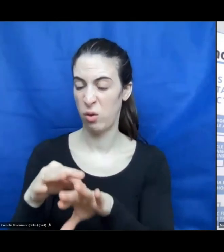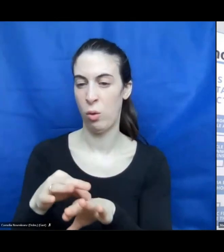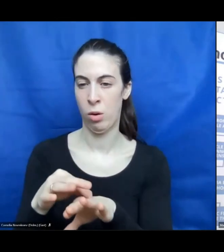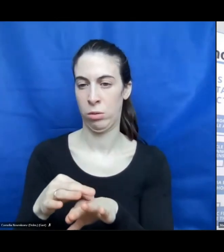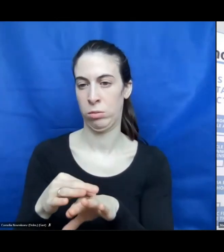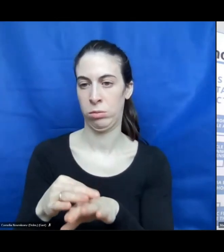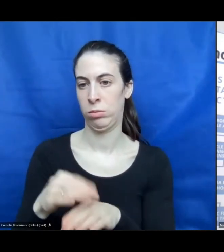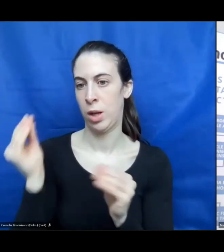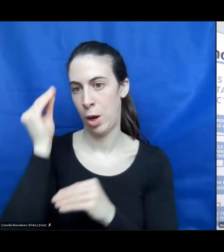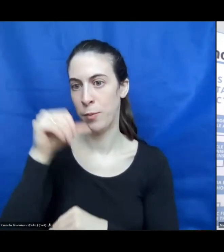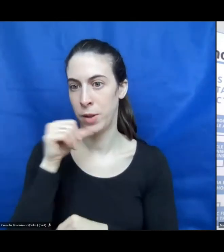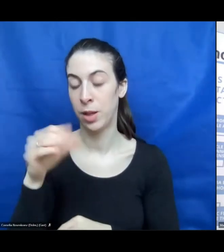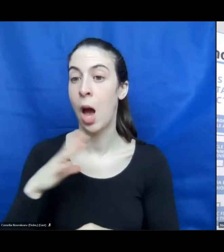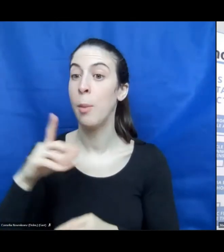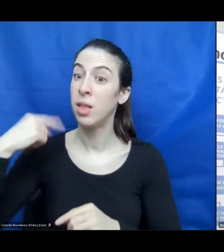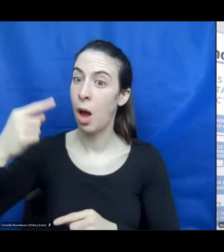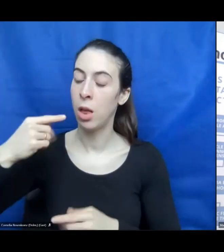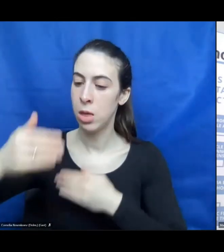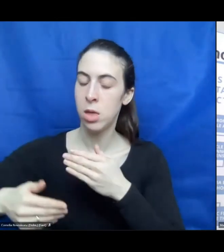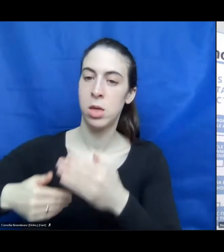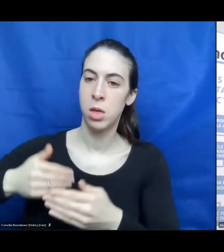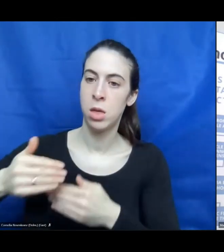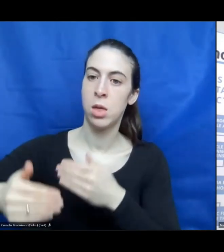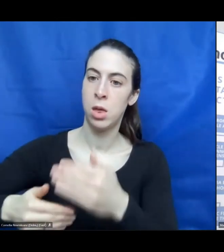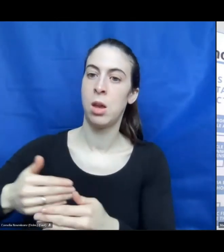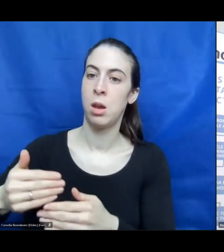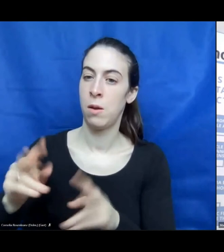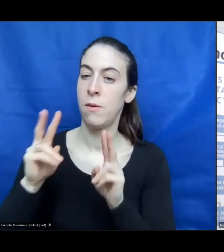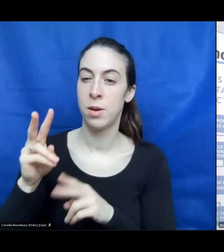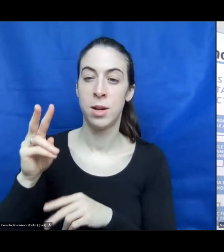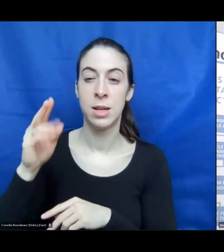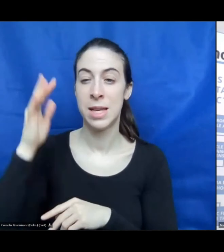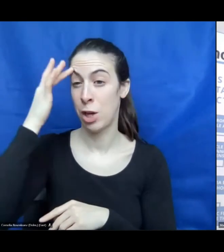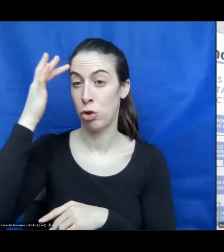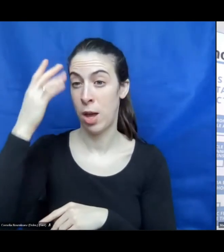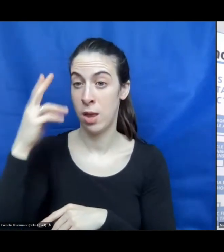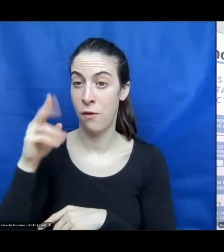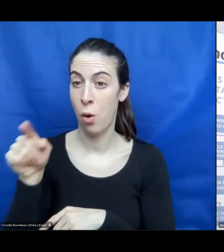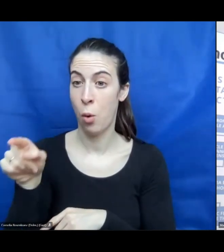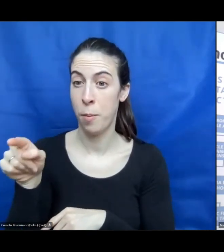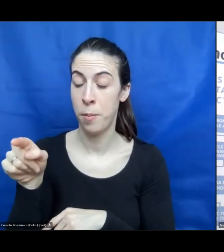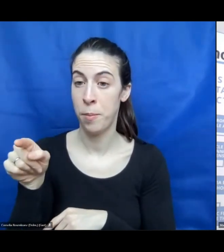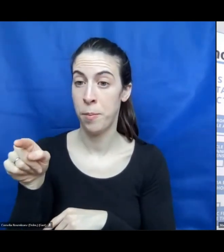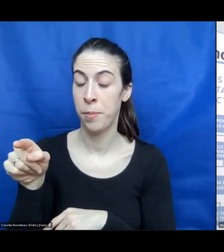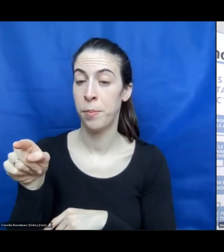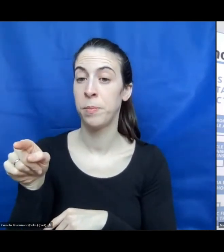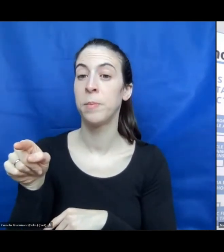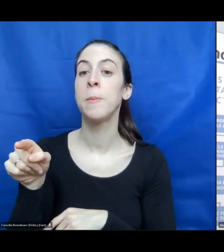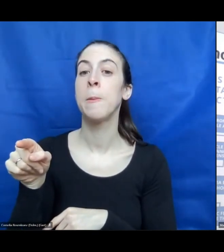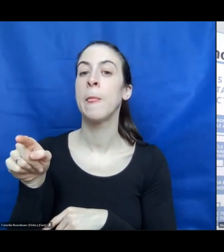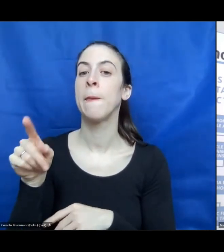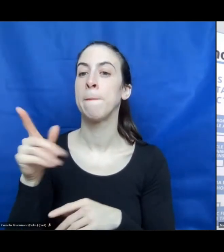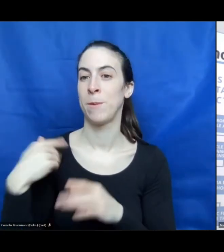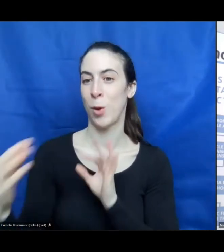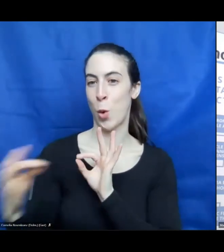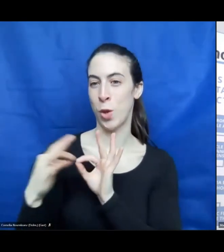then she was really clever because she made then a contact to me